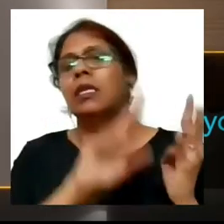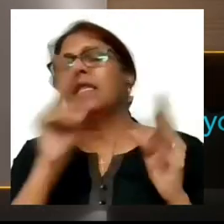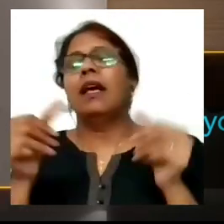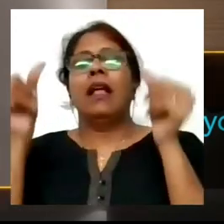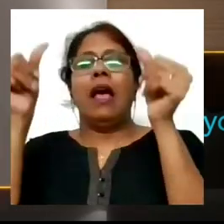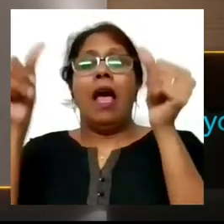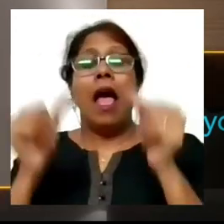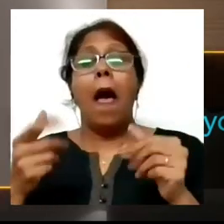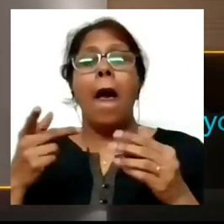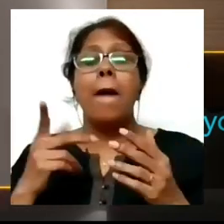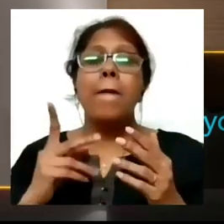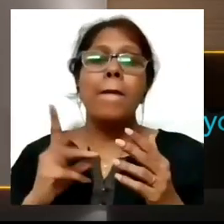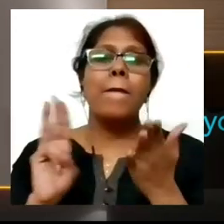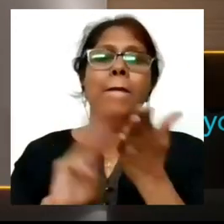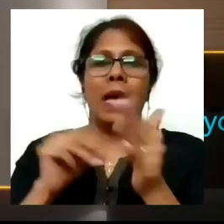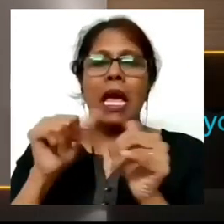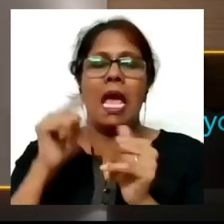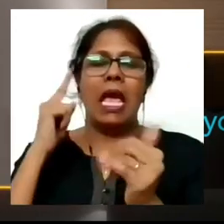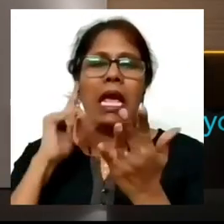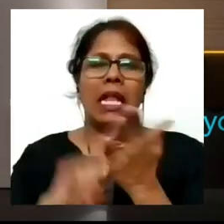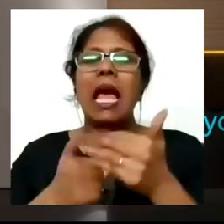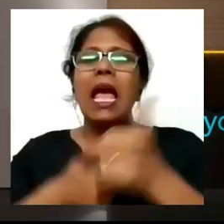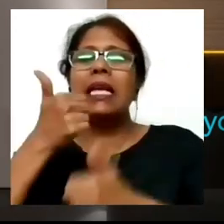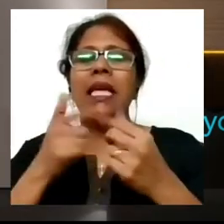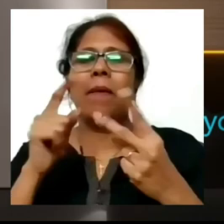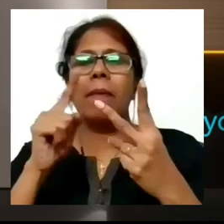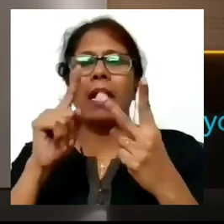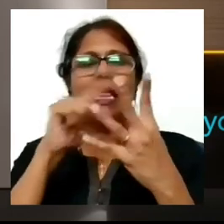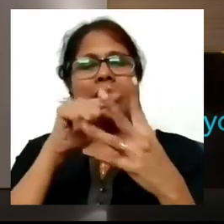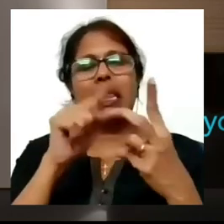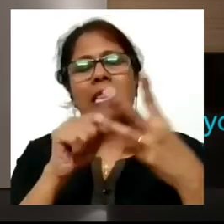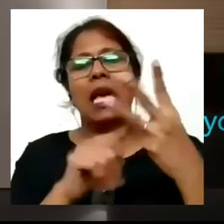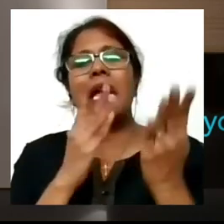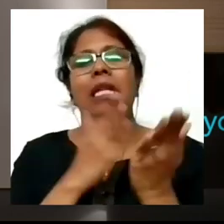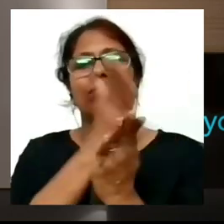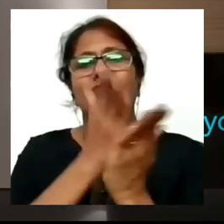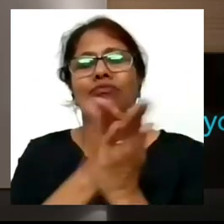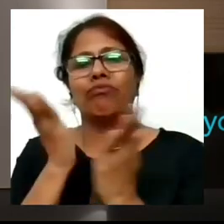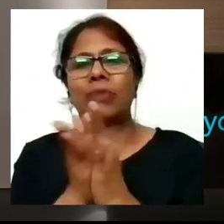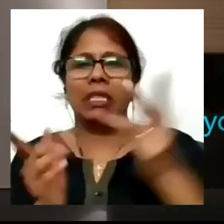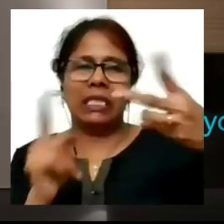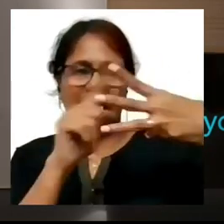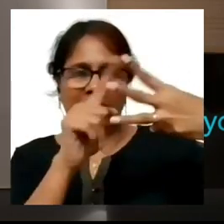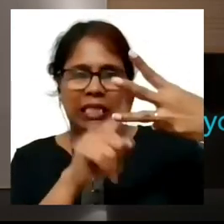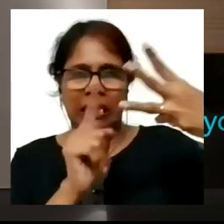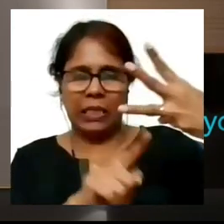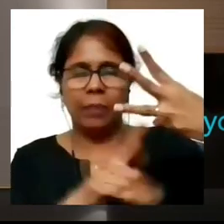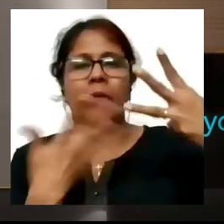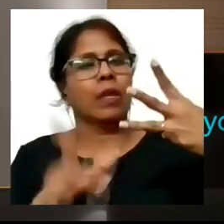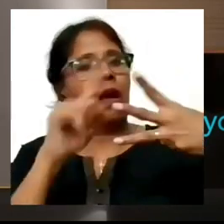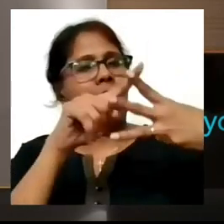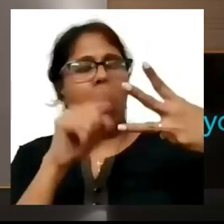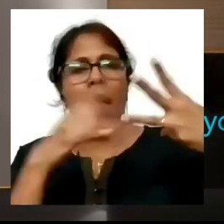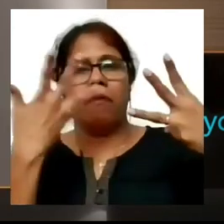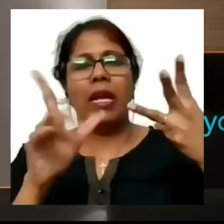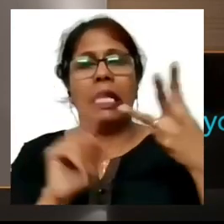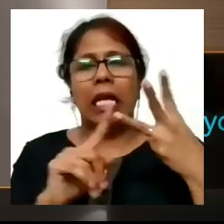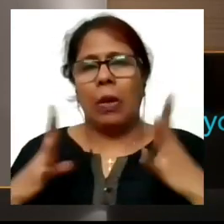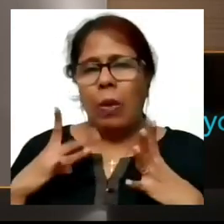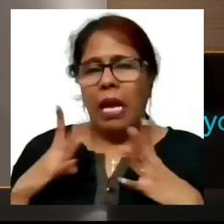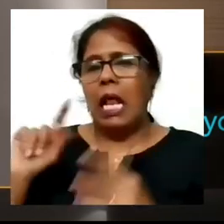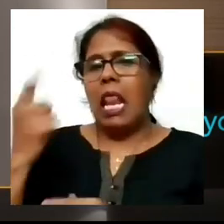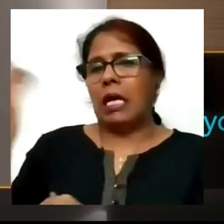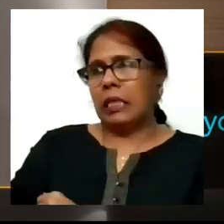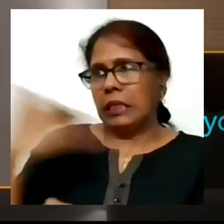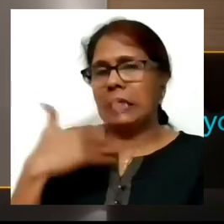exam this exam is by the way in three stages so it was time for the mains exam and I'm again praying that they're going to tell me come join but